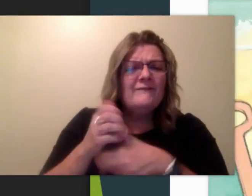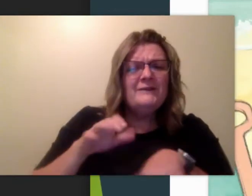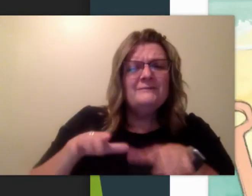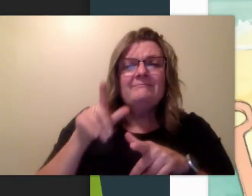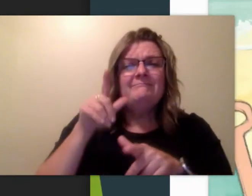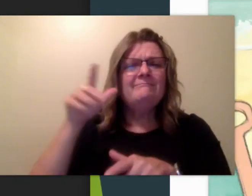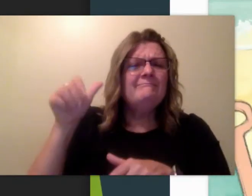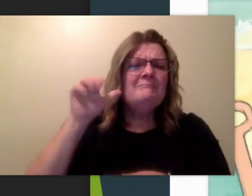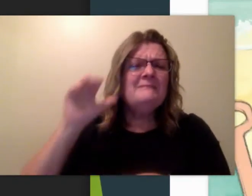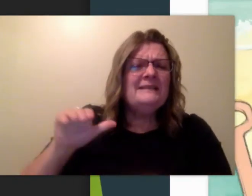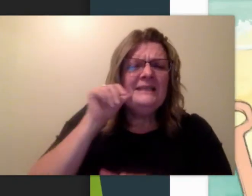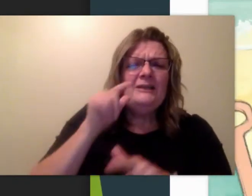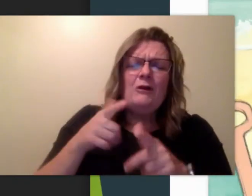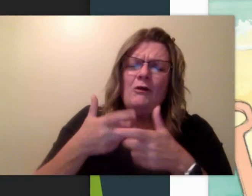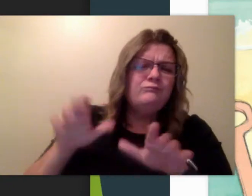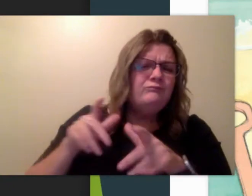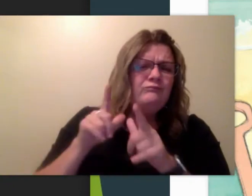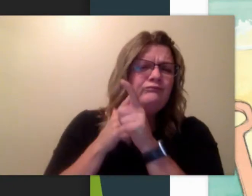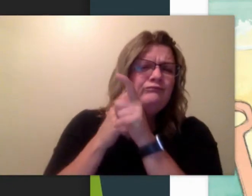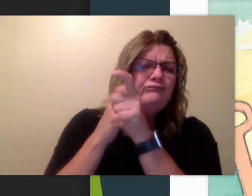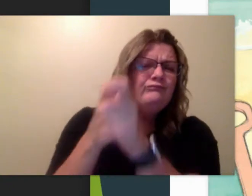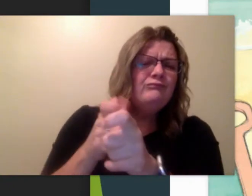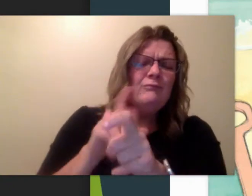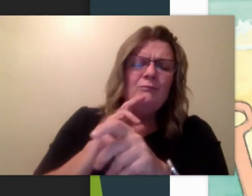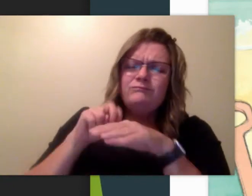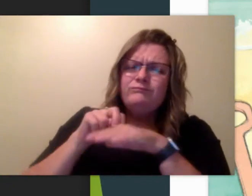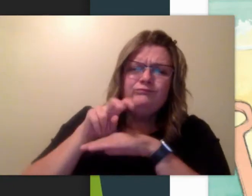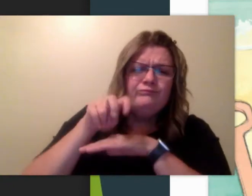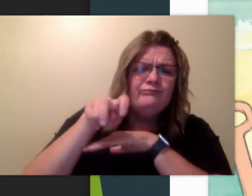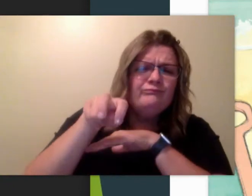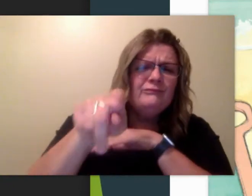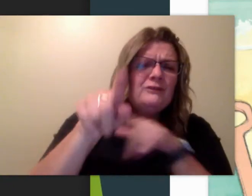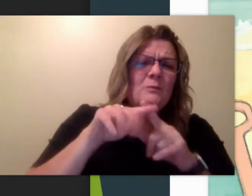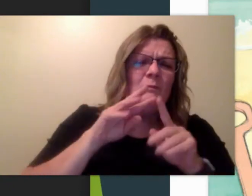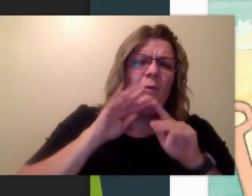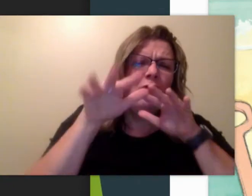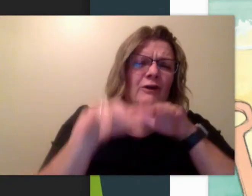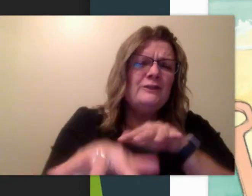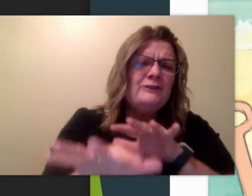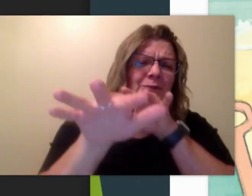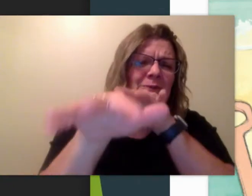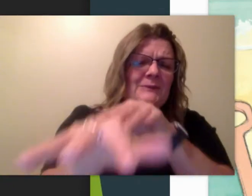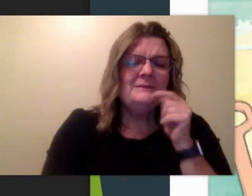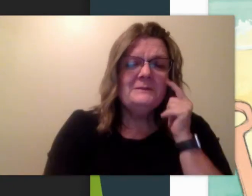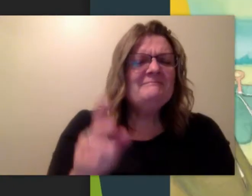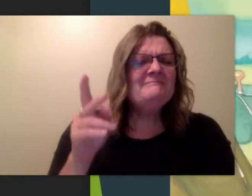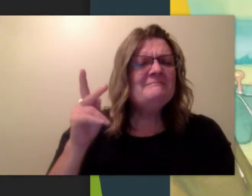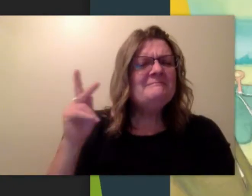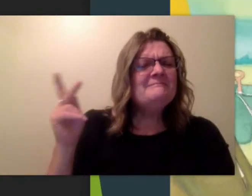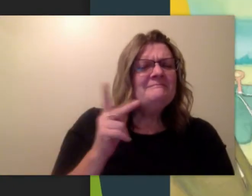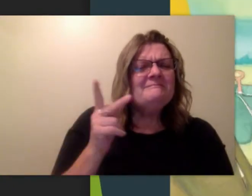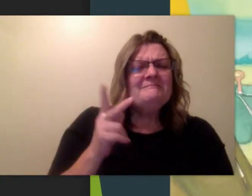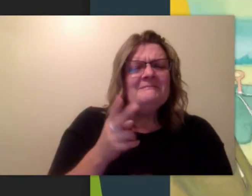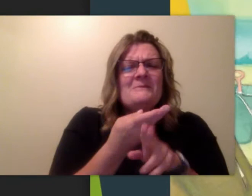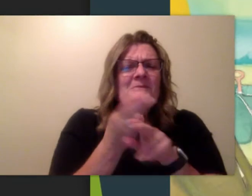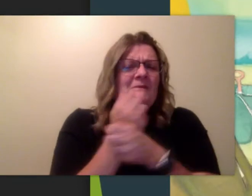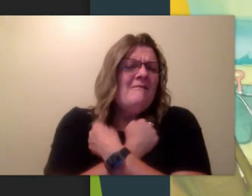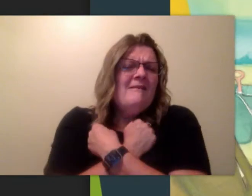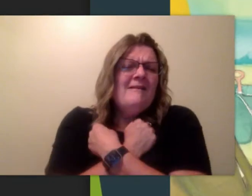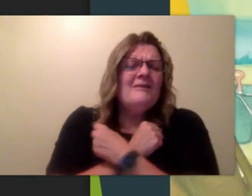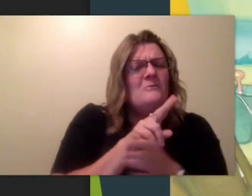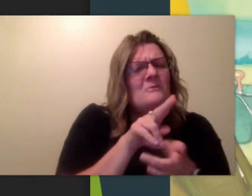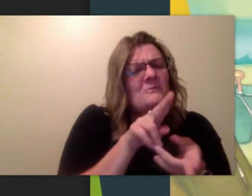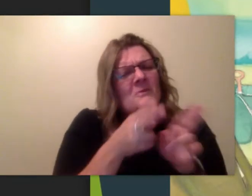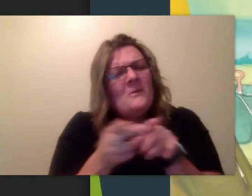Mother's taking off her shoes. The daughter's already run to walk into the water. The two of